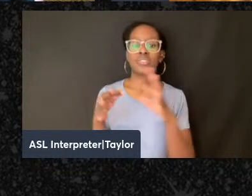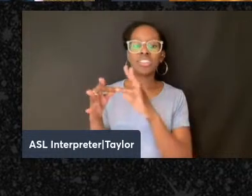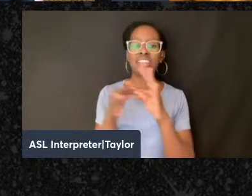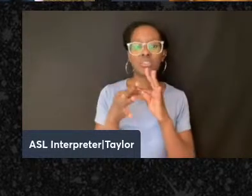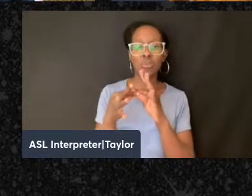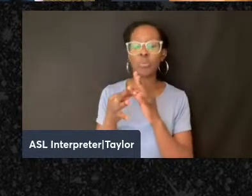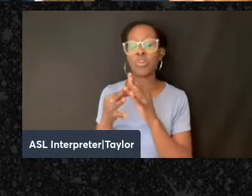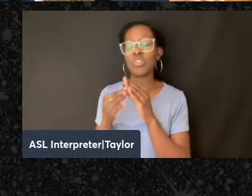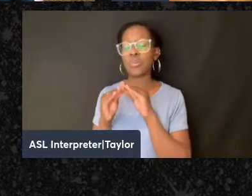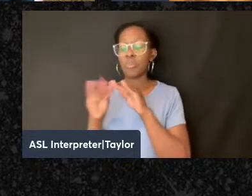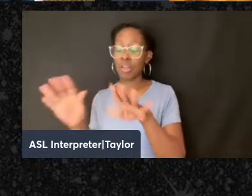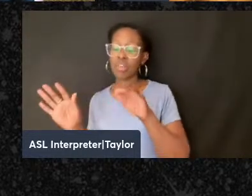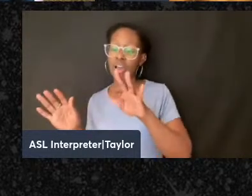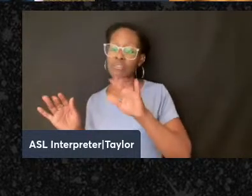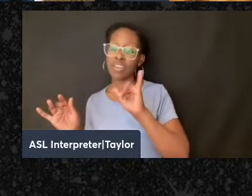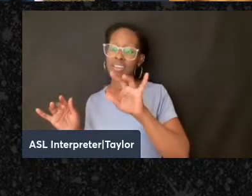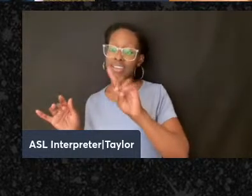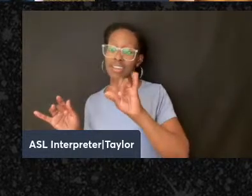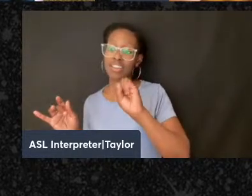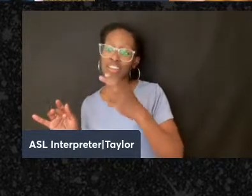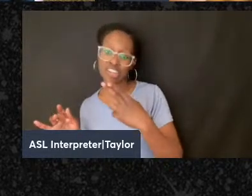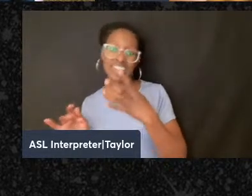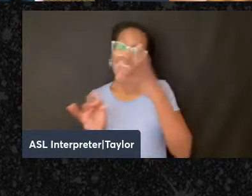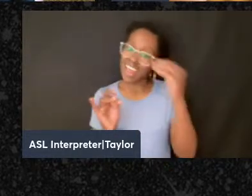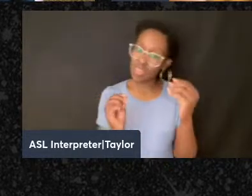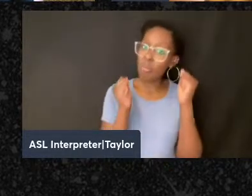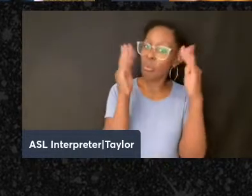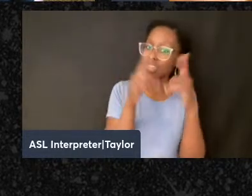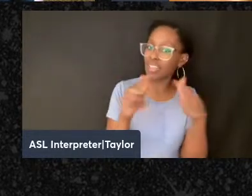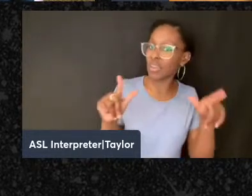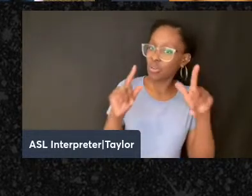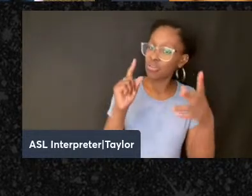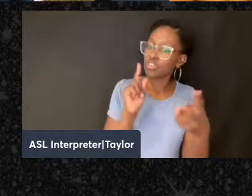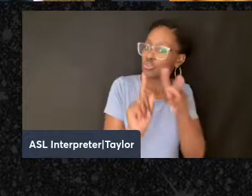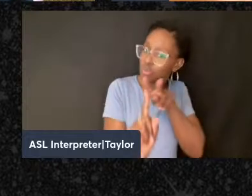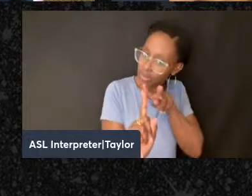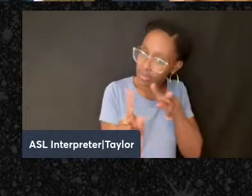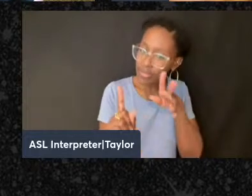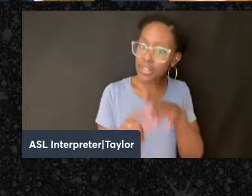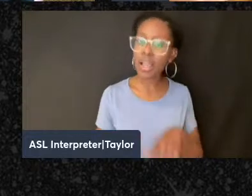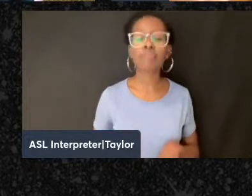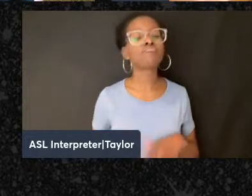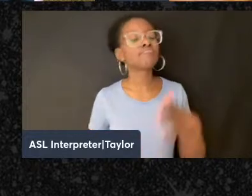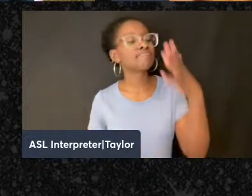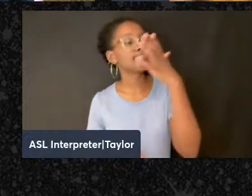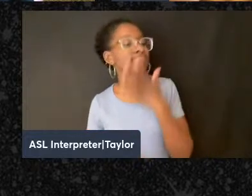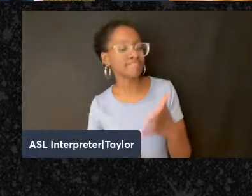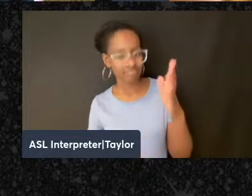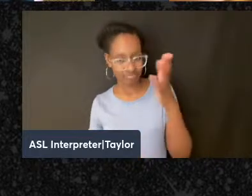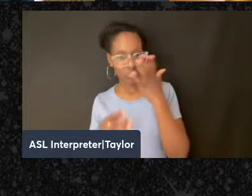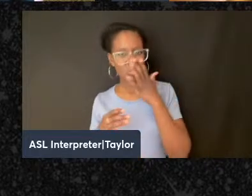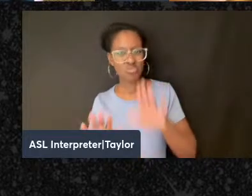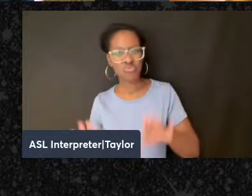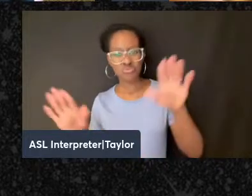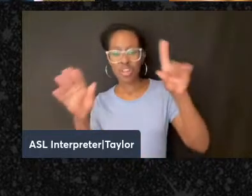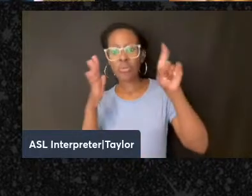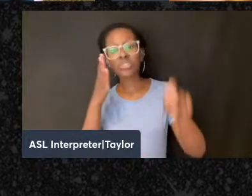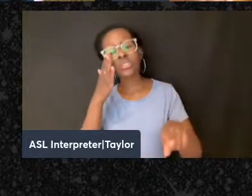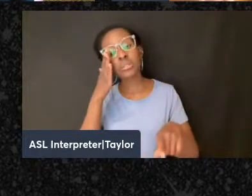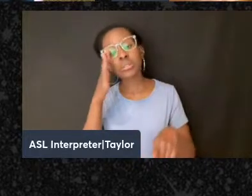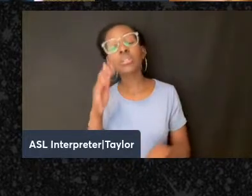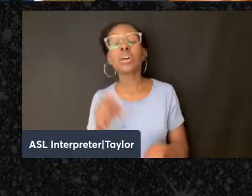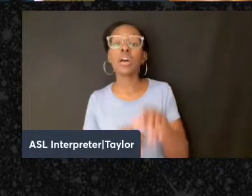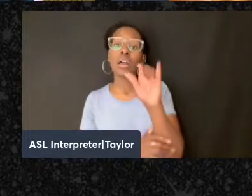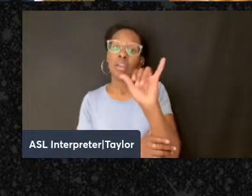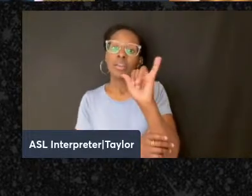breadth of the multilingualism that you talked about? Thank you. That's a great question. Not only could Yiddish